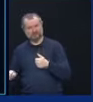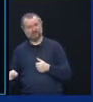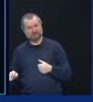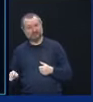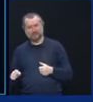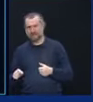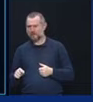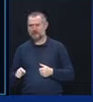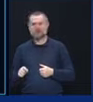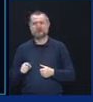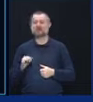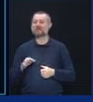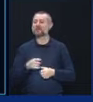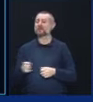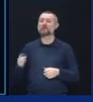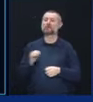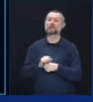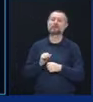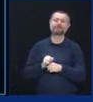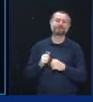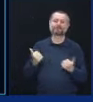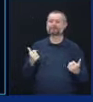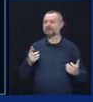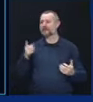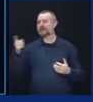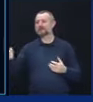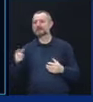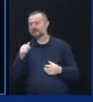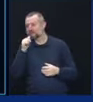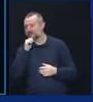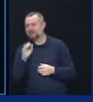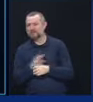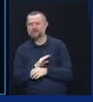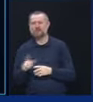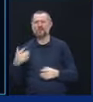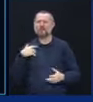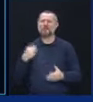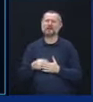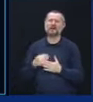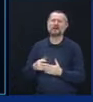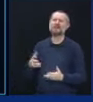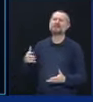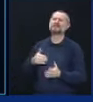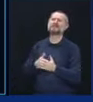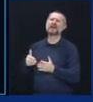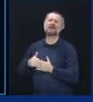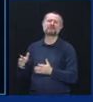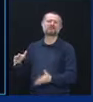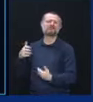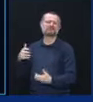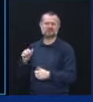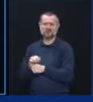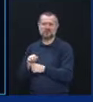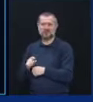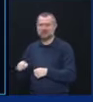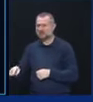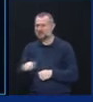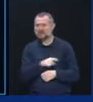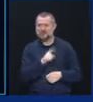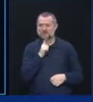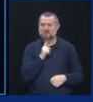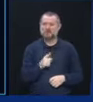be making millions of dollars in the private sector. Millions. These are some of the best